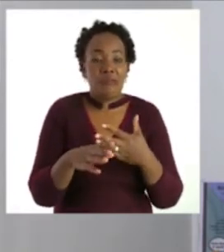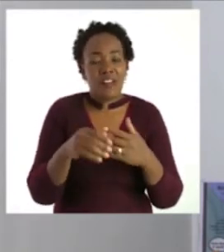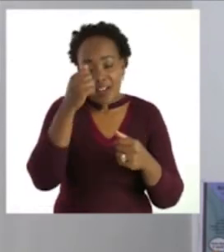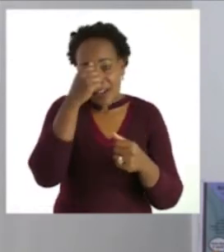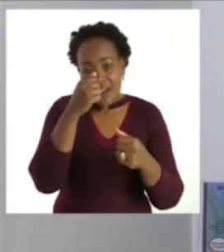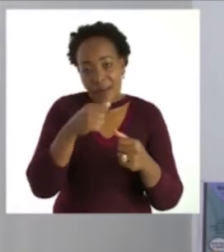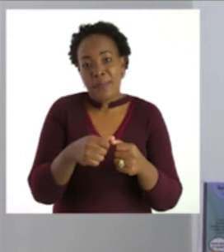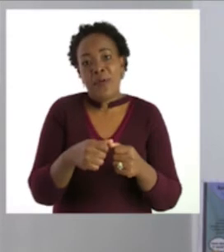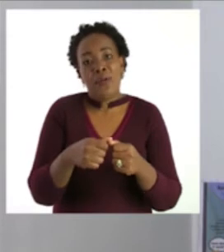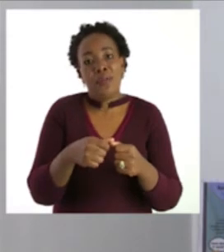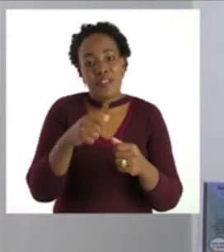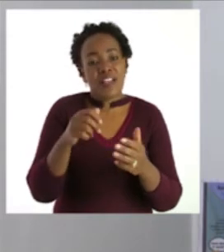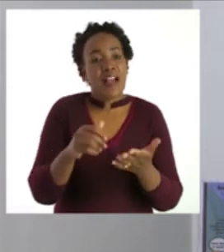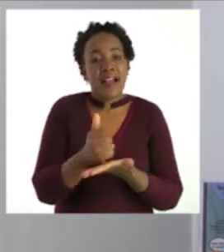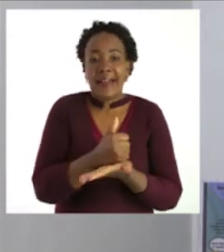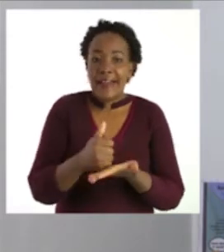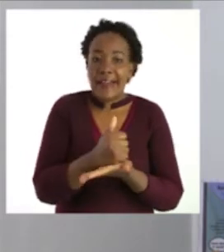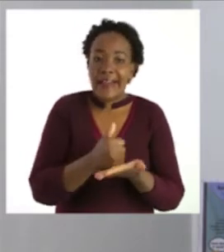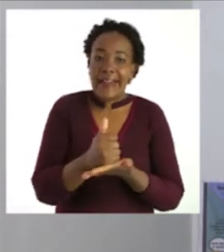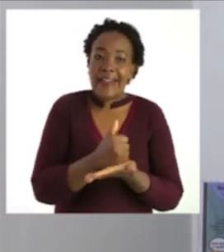always sanitize.